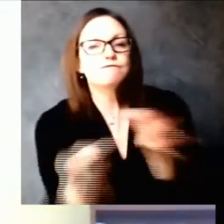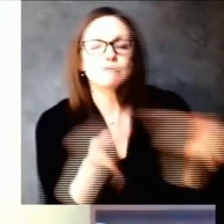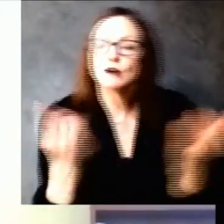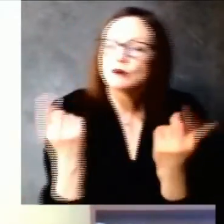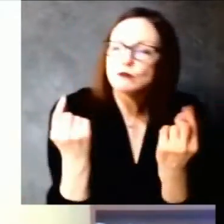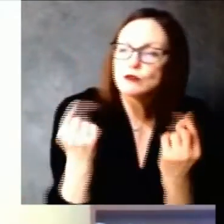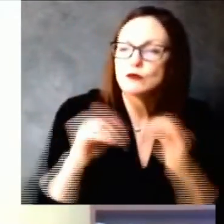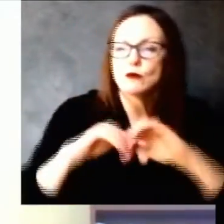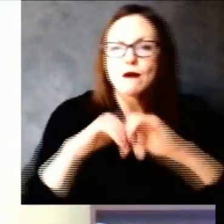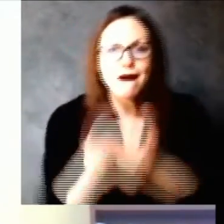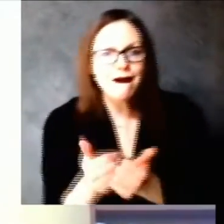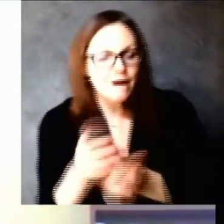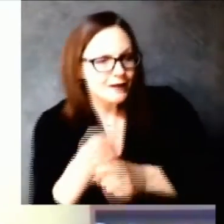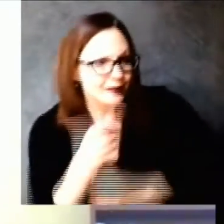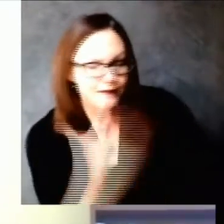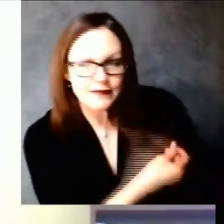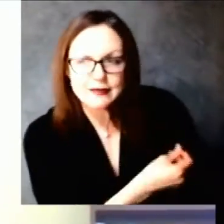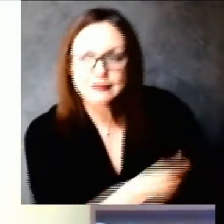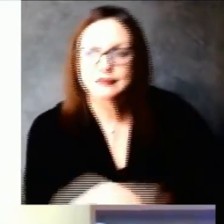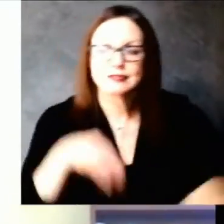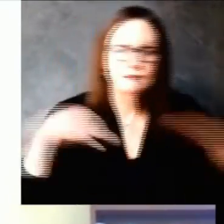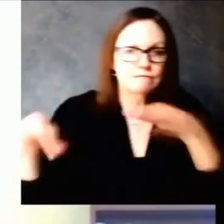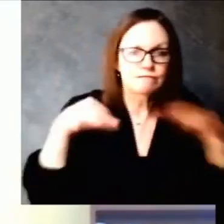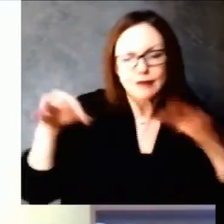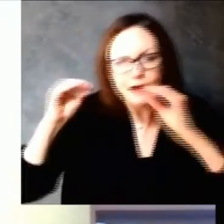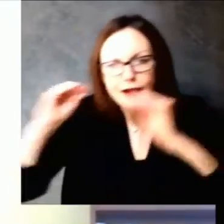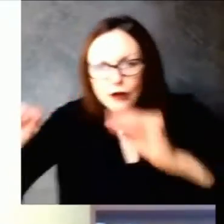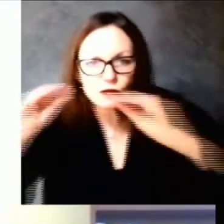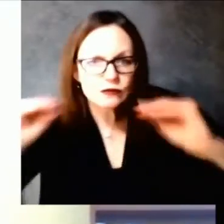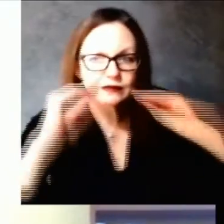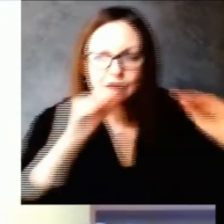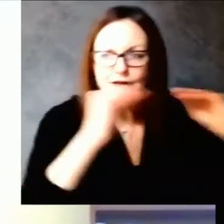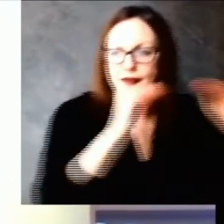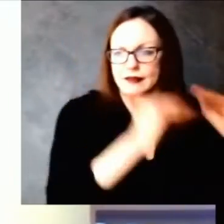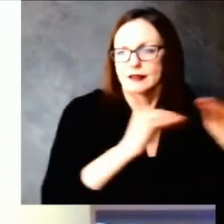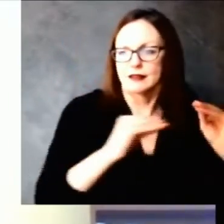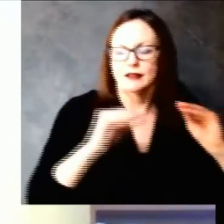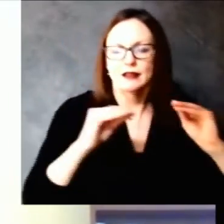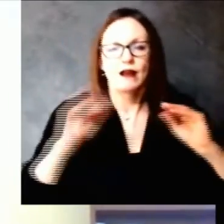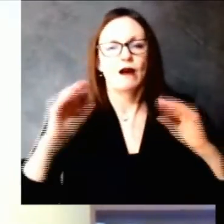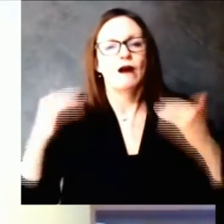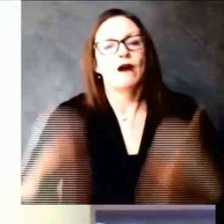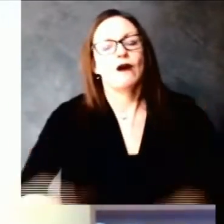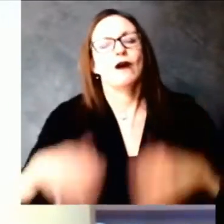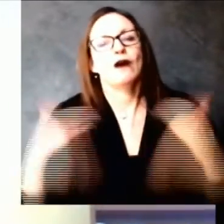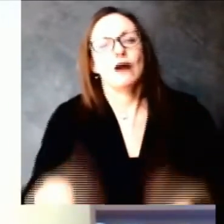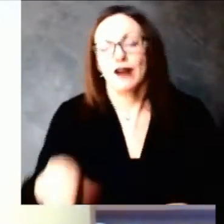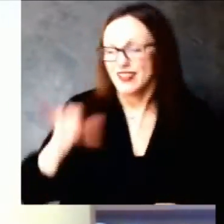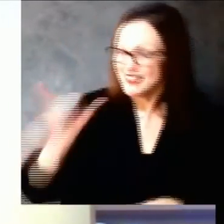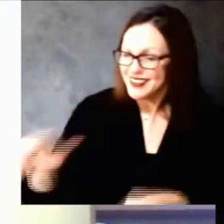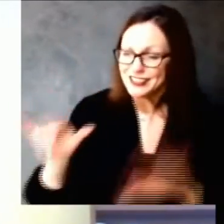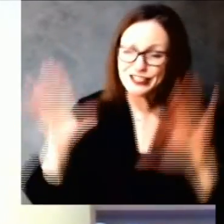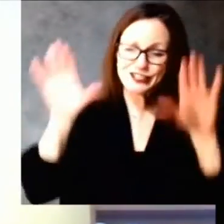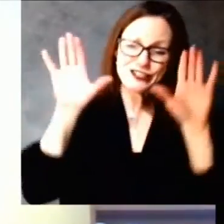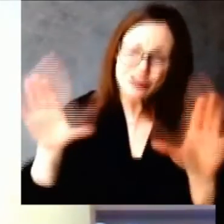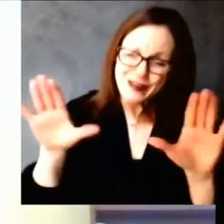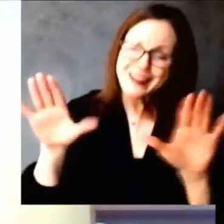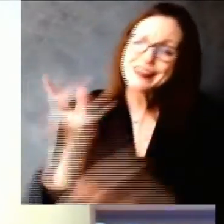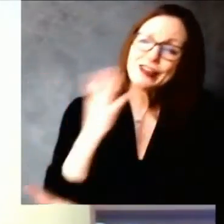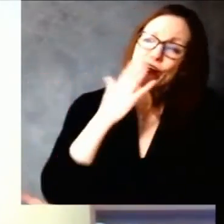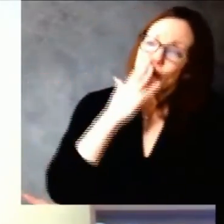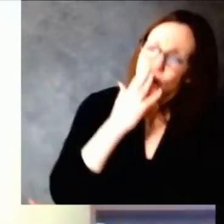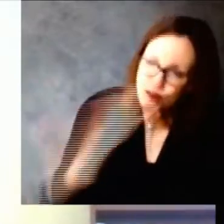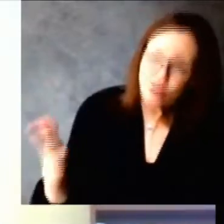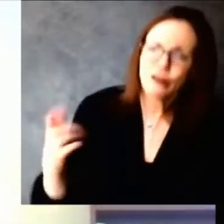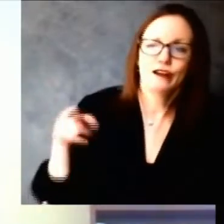through a whole wide variety of ways to help people know the vaccine is here and how they can get it and